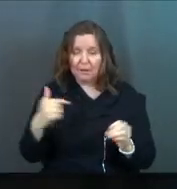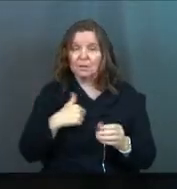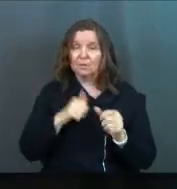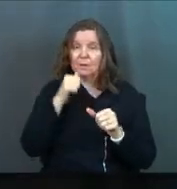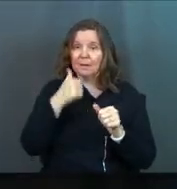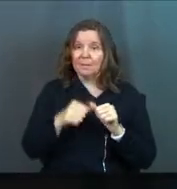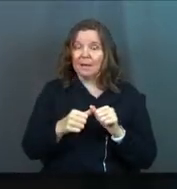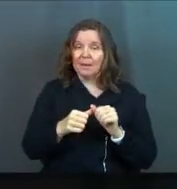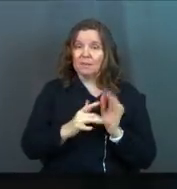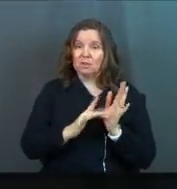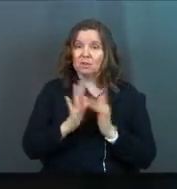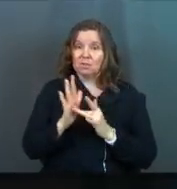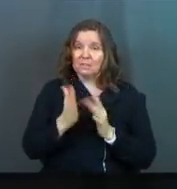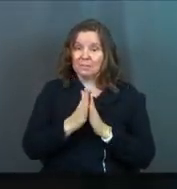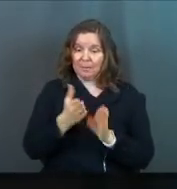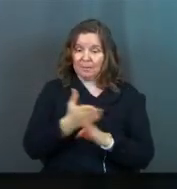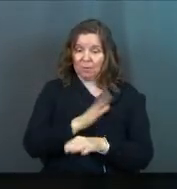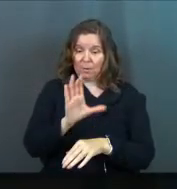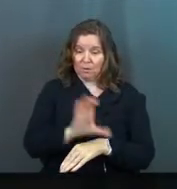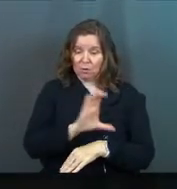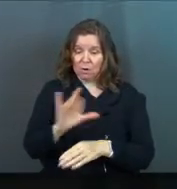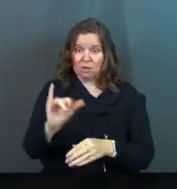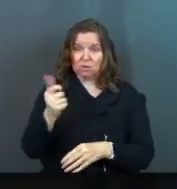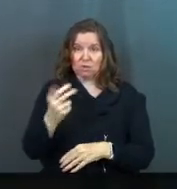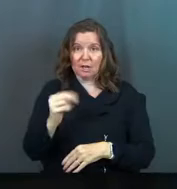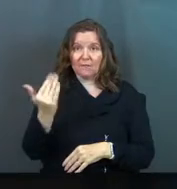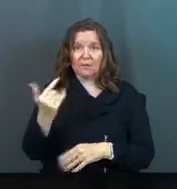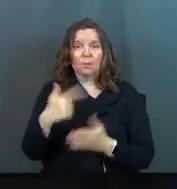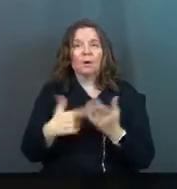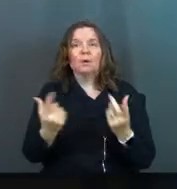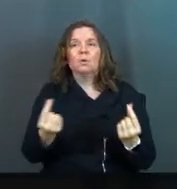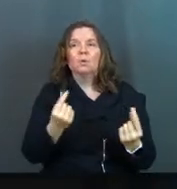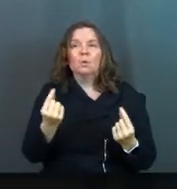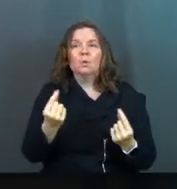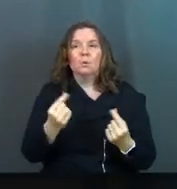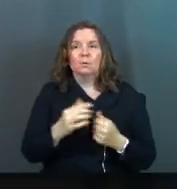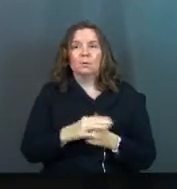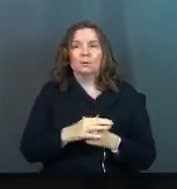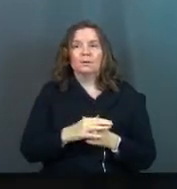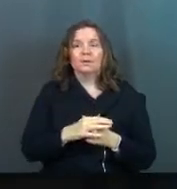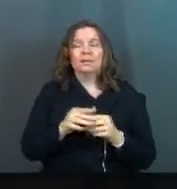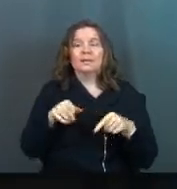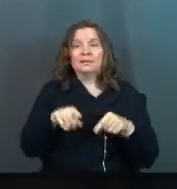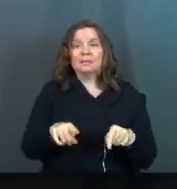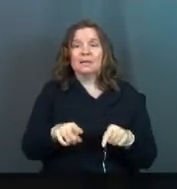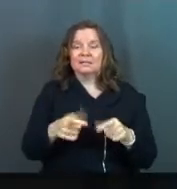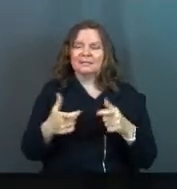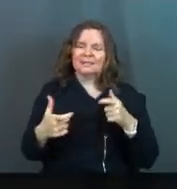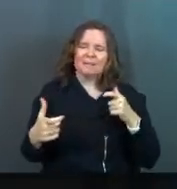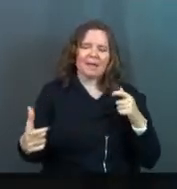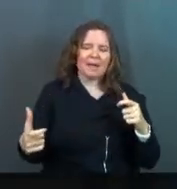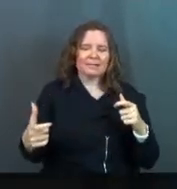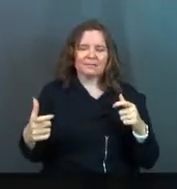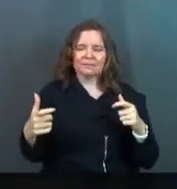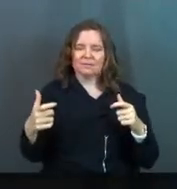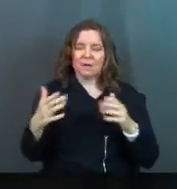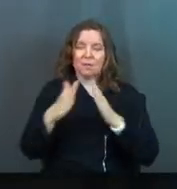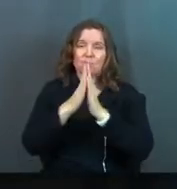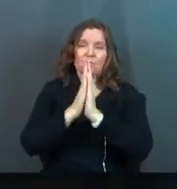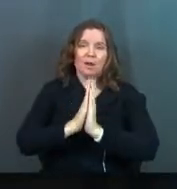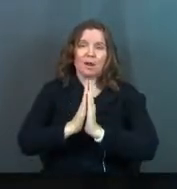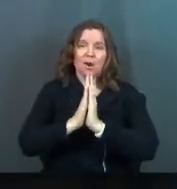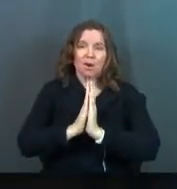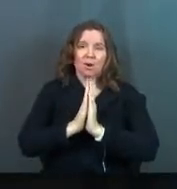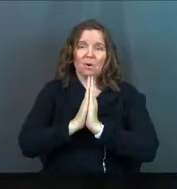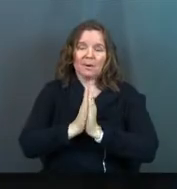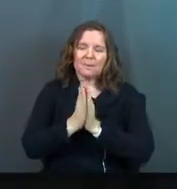Jesus' high priestly prayer right before he went to the cross in John 15, what does he do? He spends this massive prayer